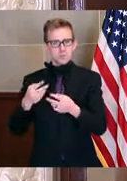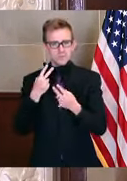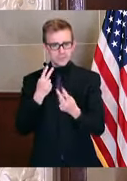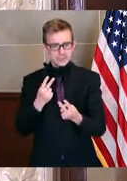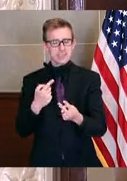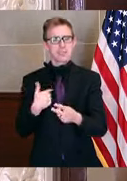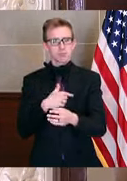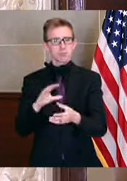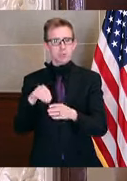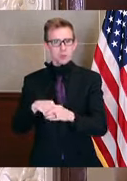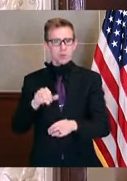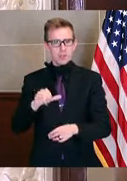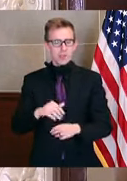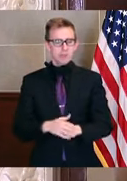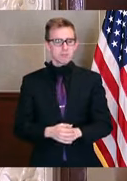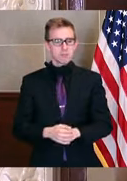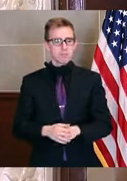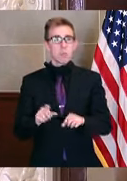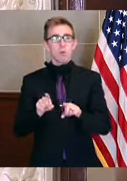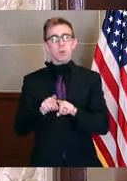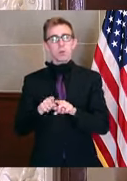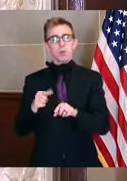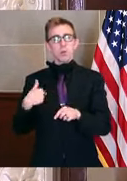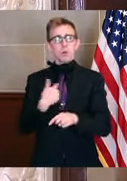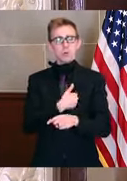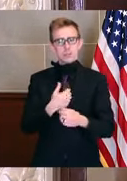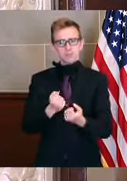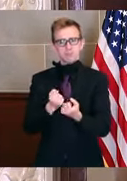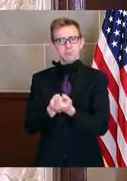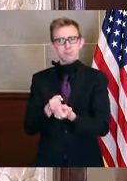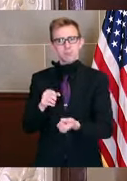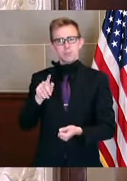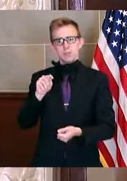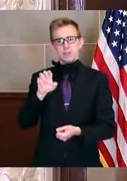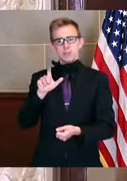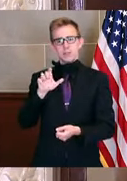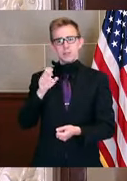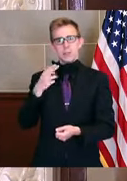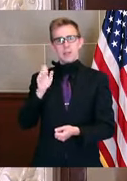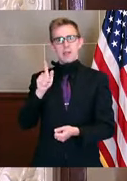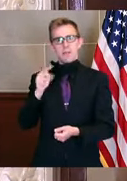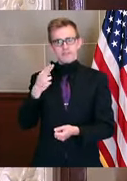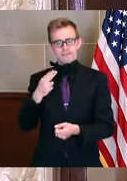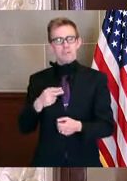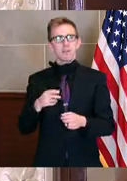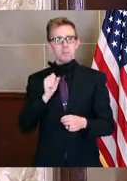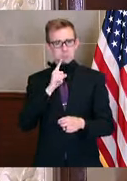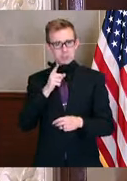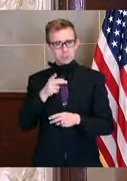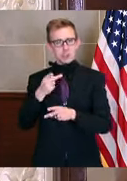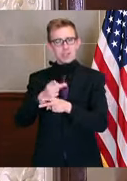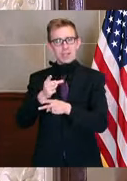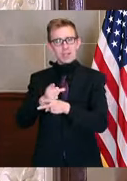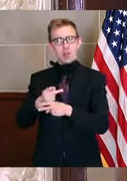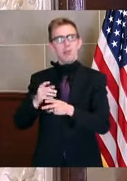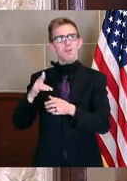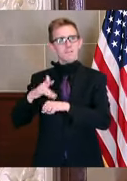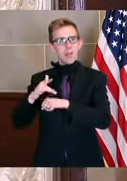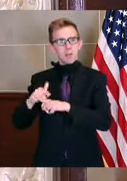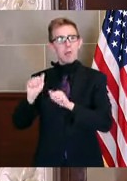also encouraged the robust use of telehealth services in order to render care while maintaining social distancing.